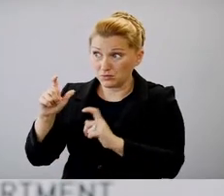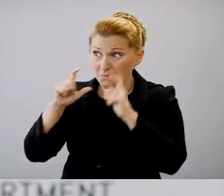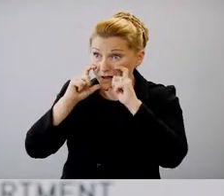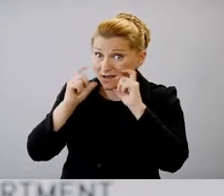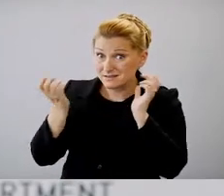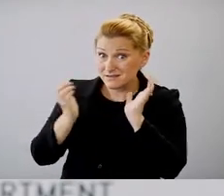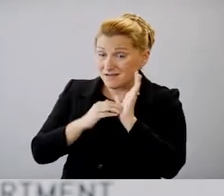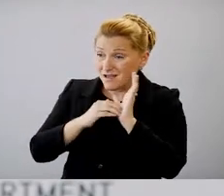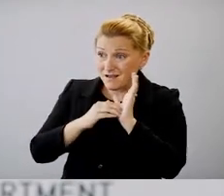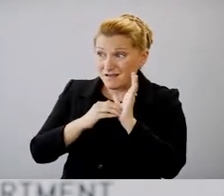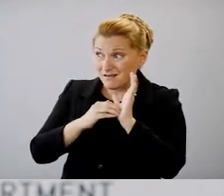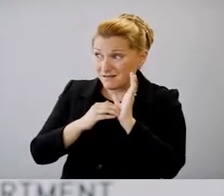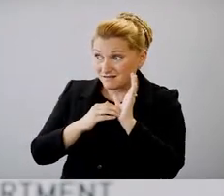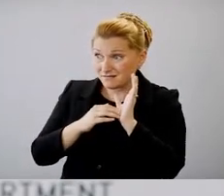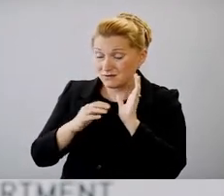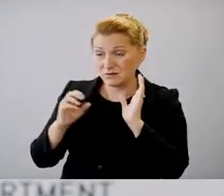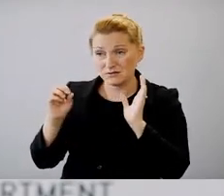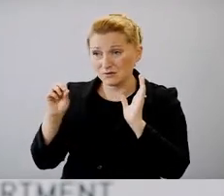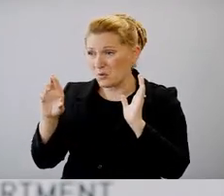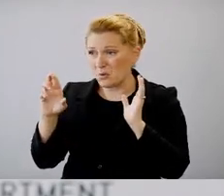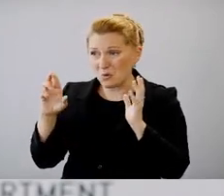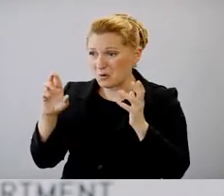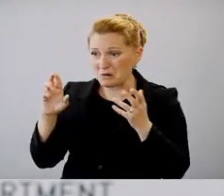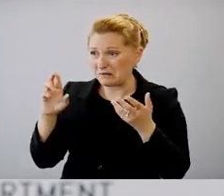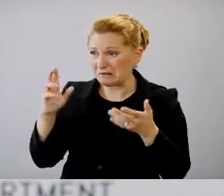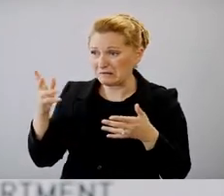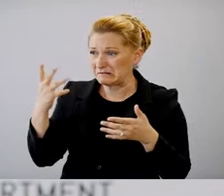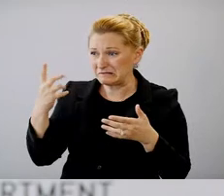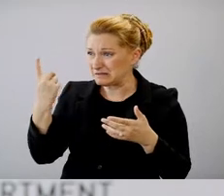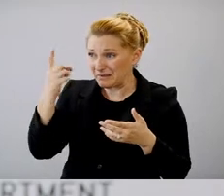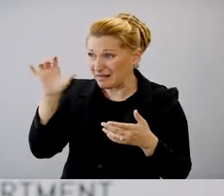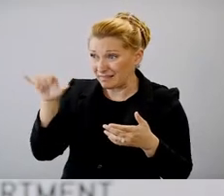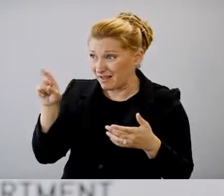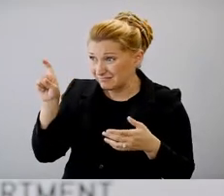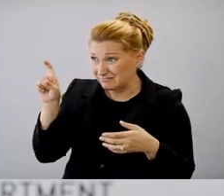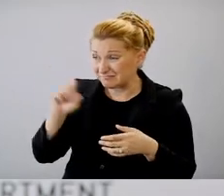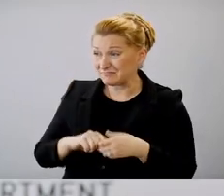uh, in certain situations or anything like that?